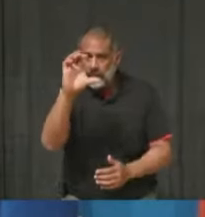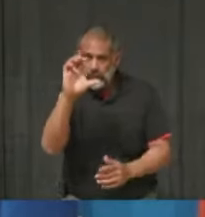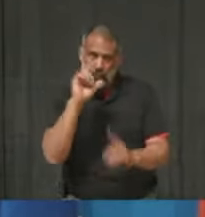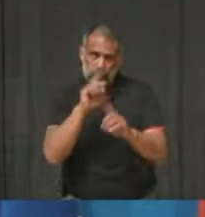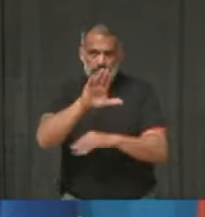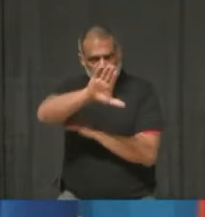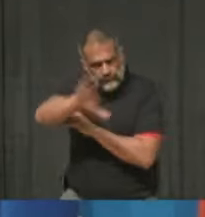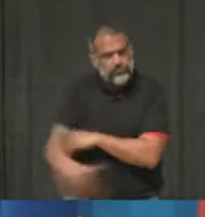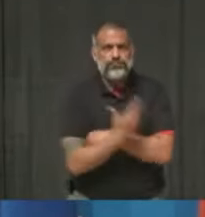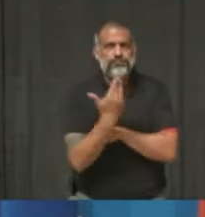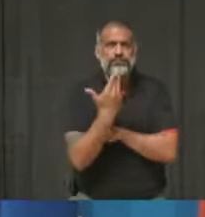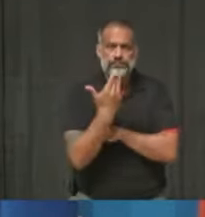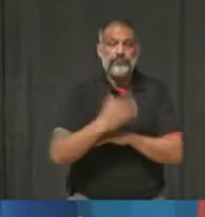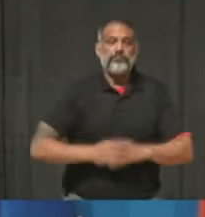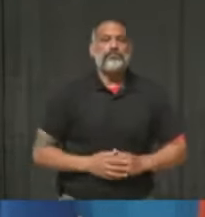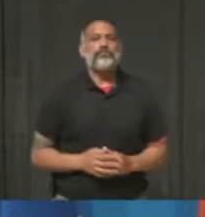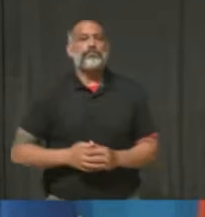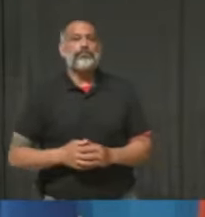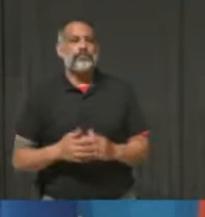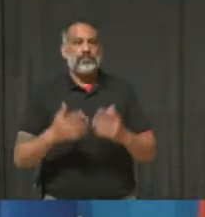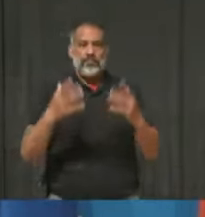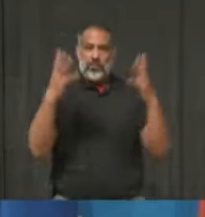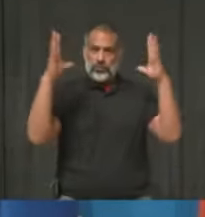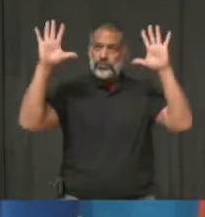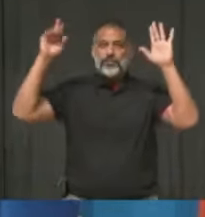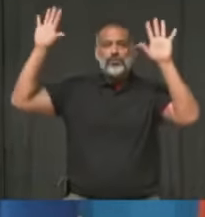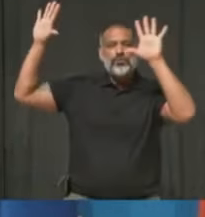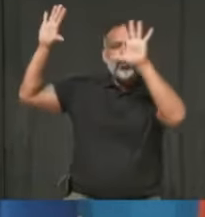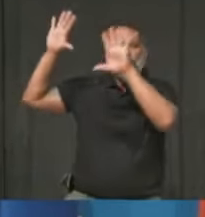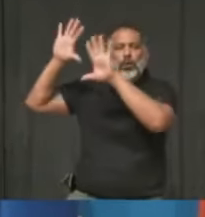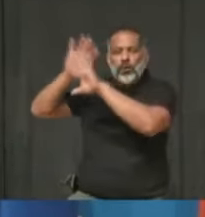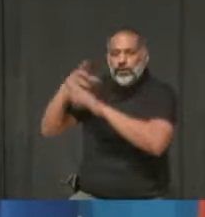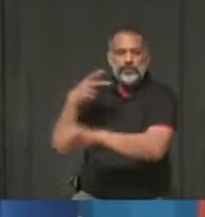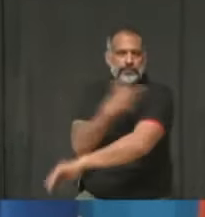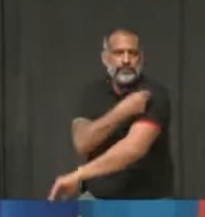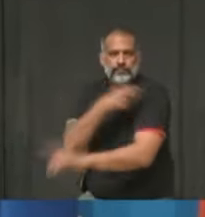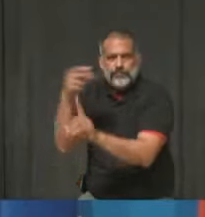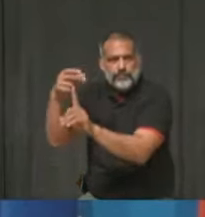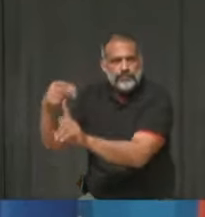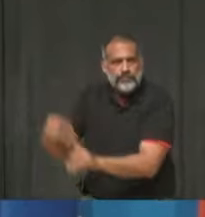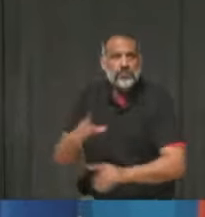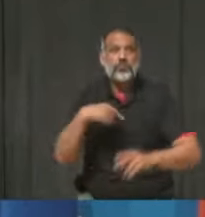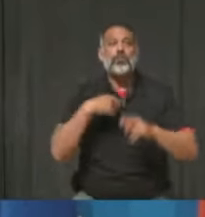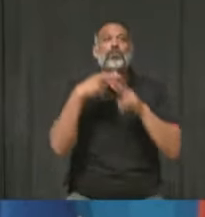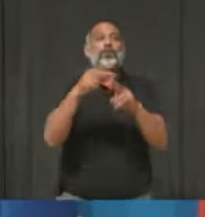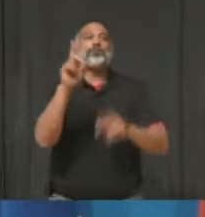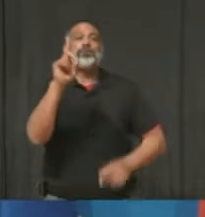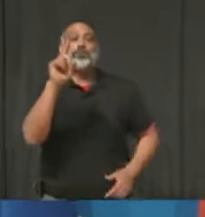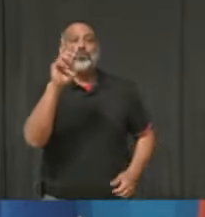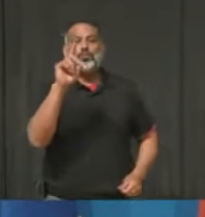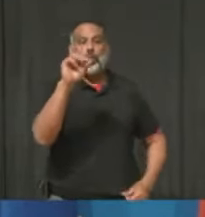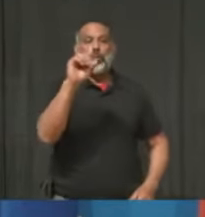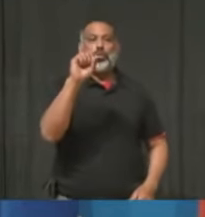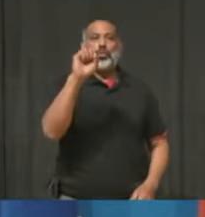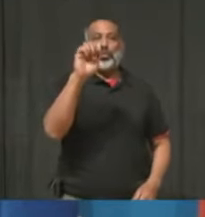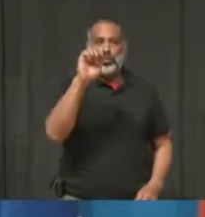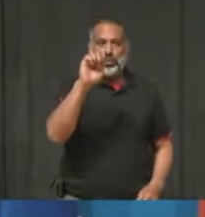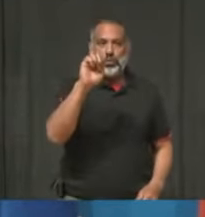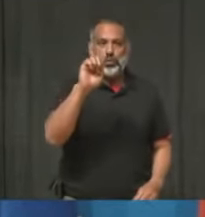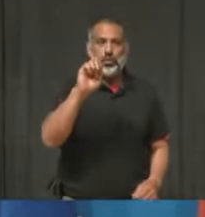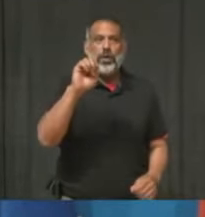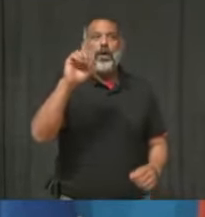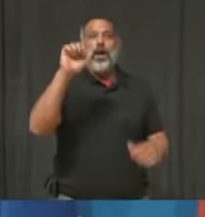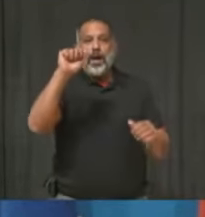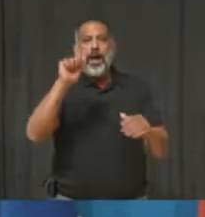And as the name suggests, we're going to be going straight through the night. If you haven't been